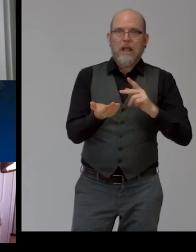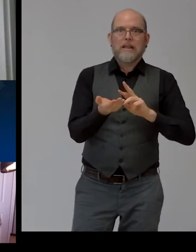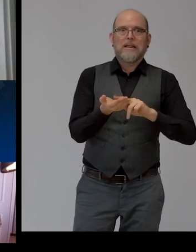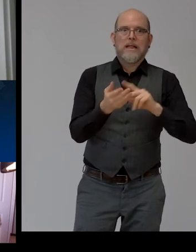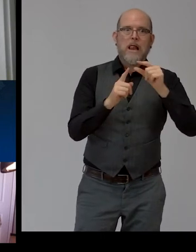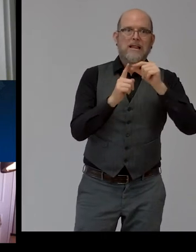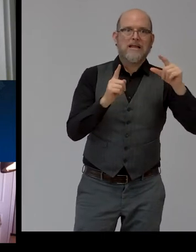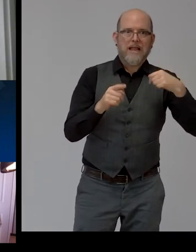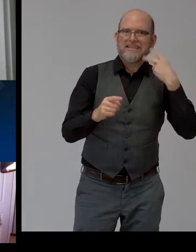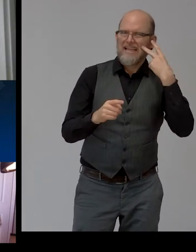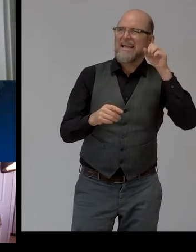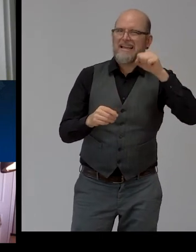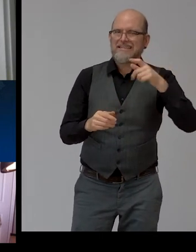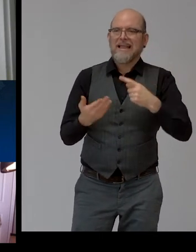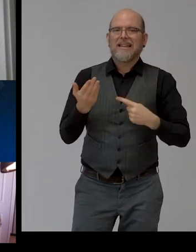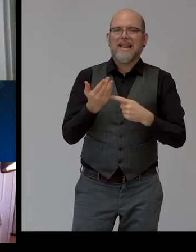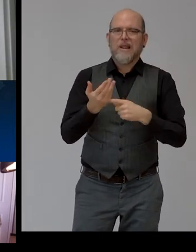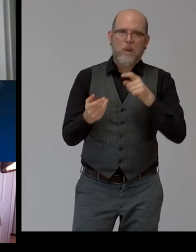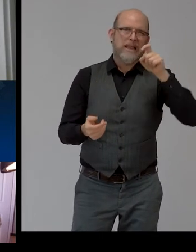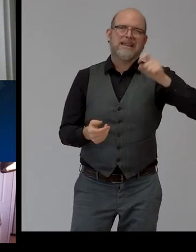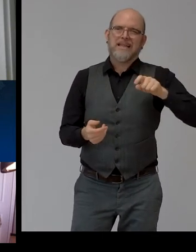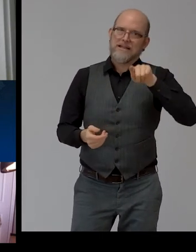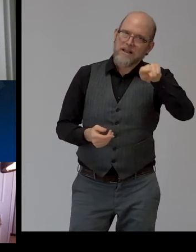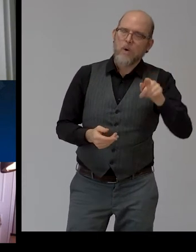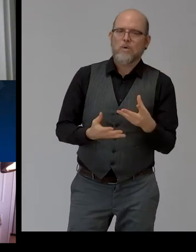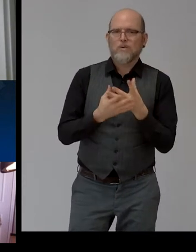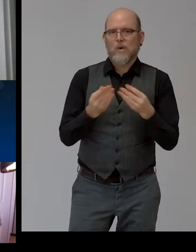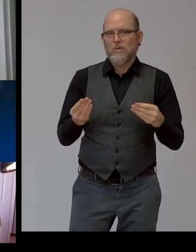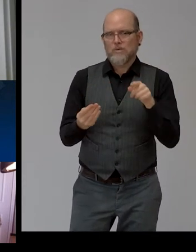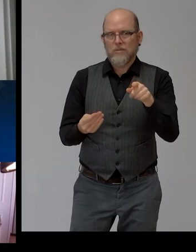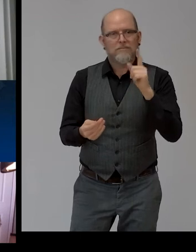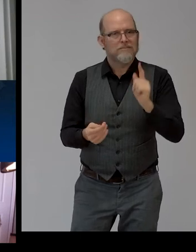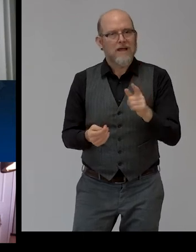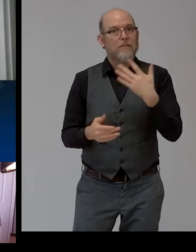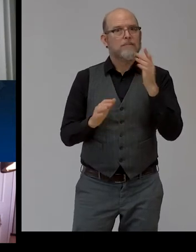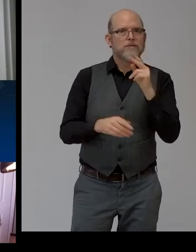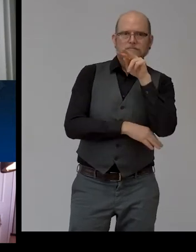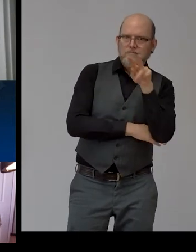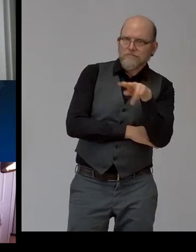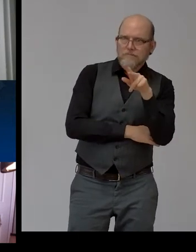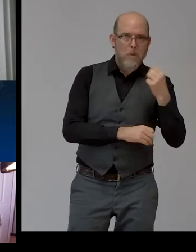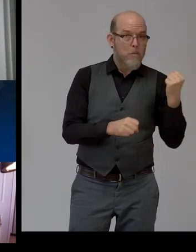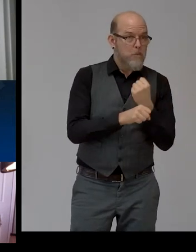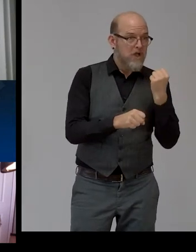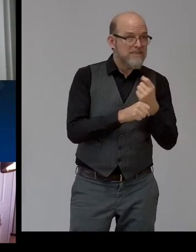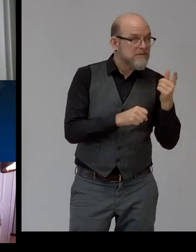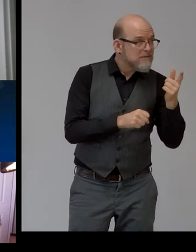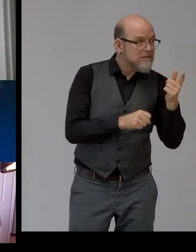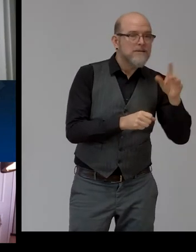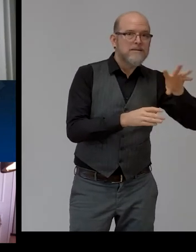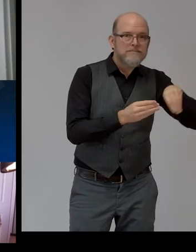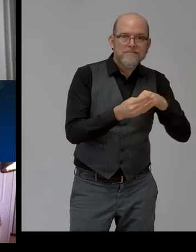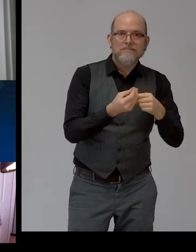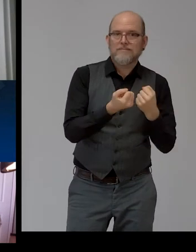technology-driven solutions with offline complementary practical support to take disability confidence further in the labor